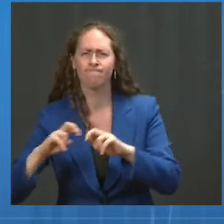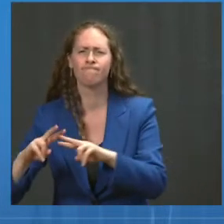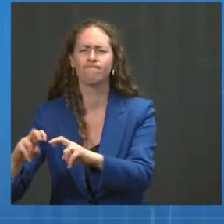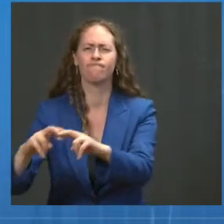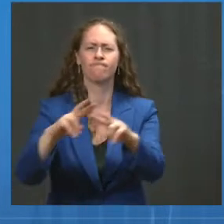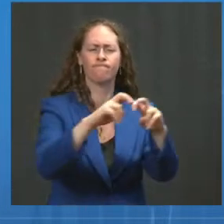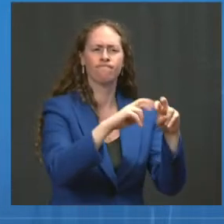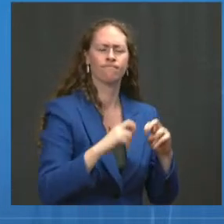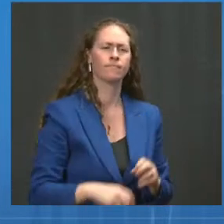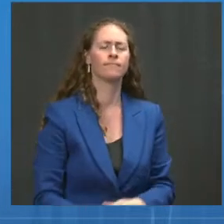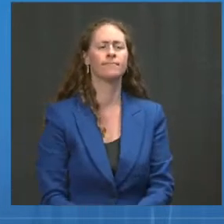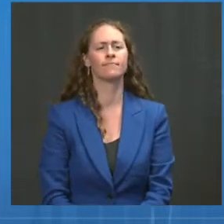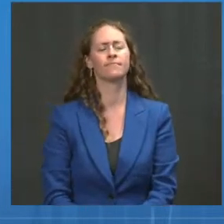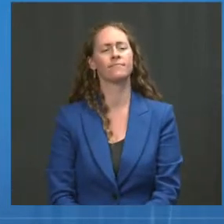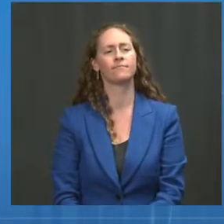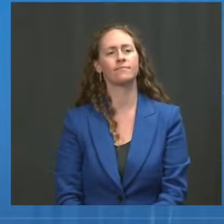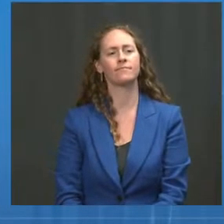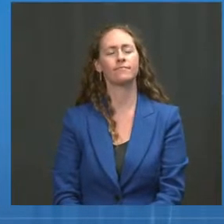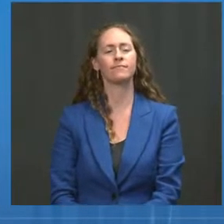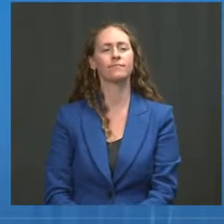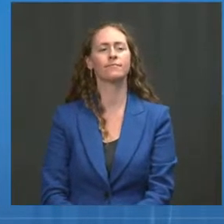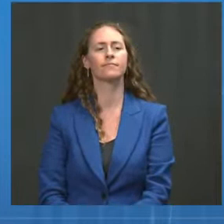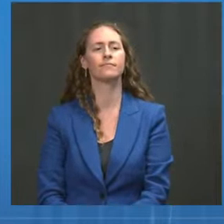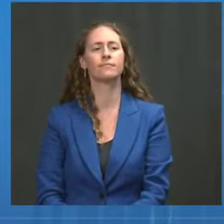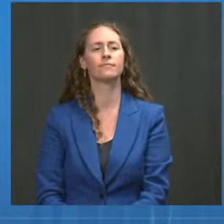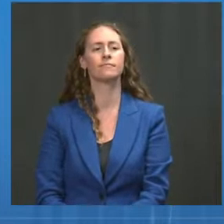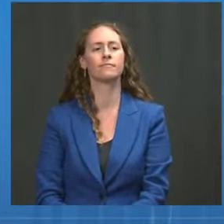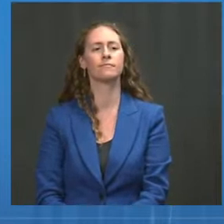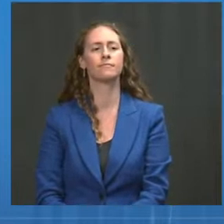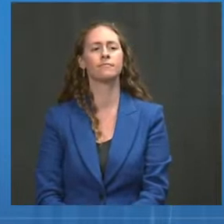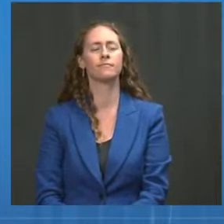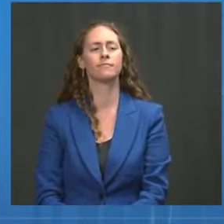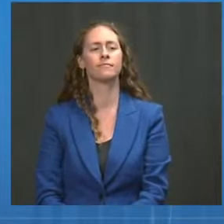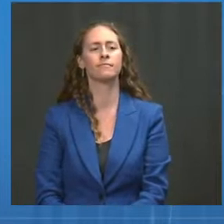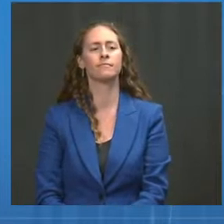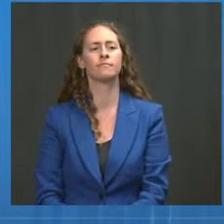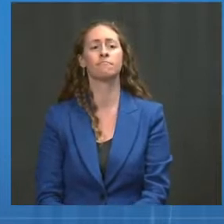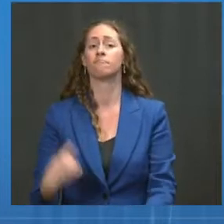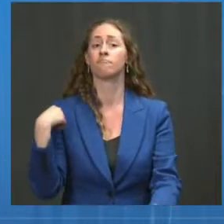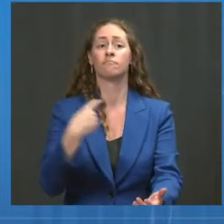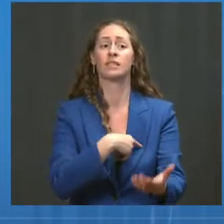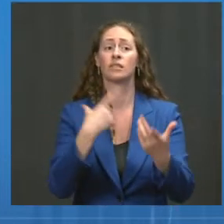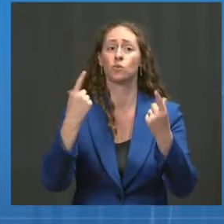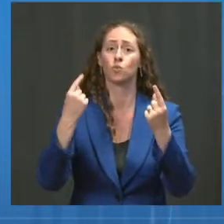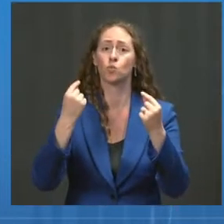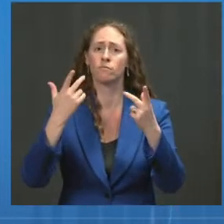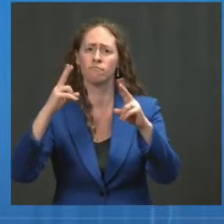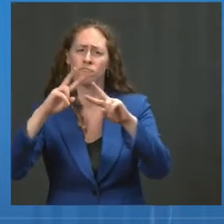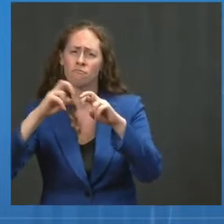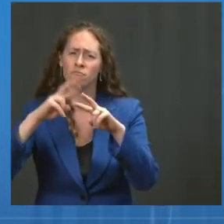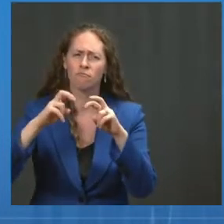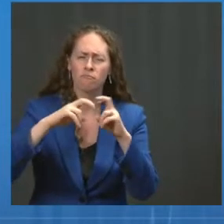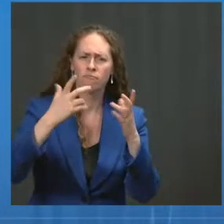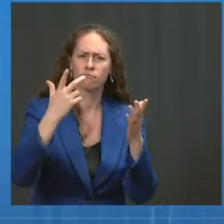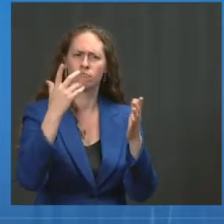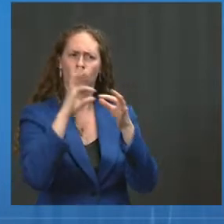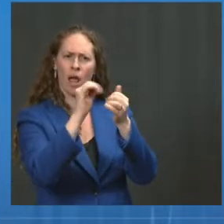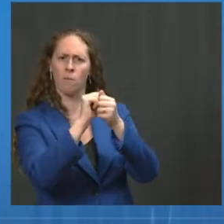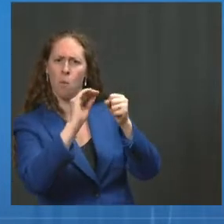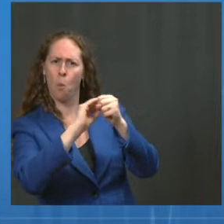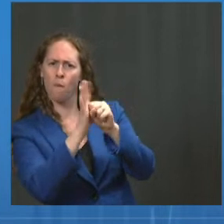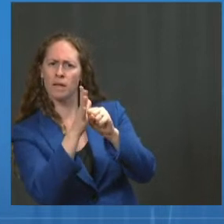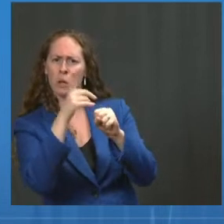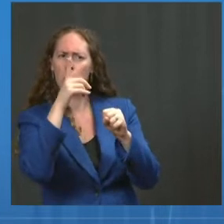Weekly COVID-19 case counts were used to evaluate vaccine effectiveness over time. These data demonstrate that